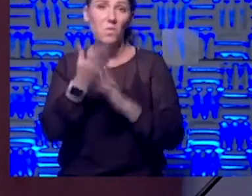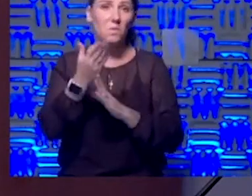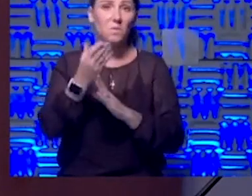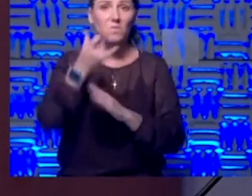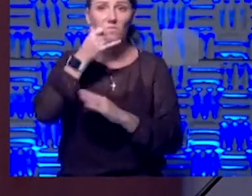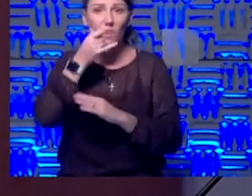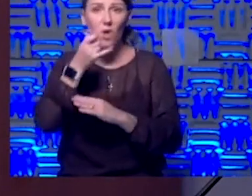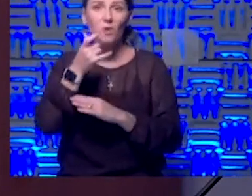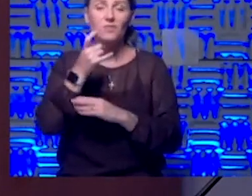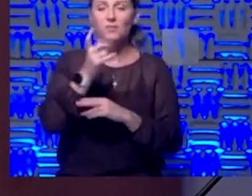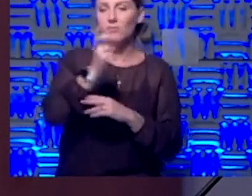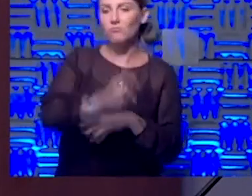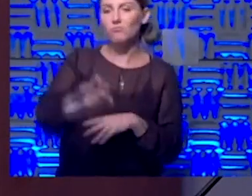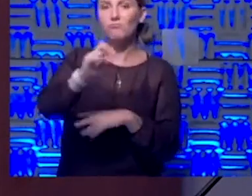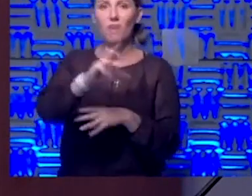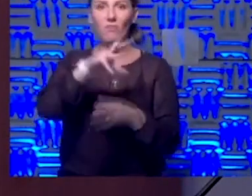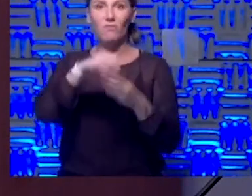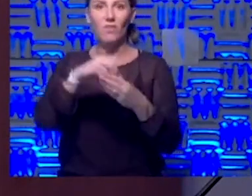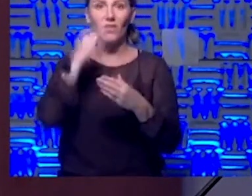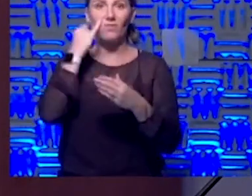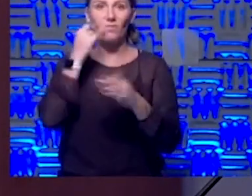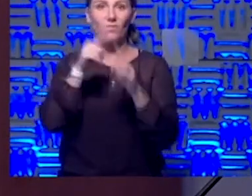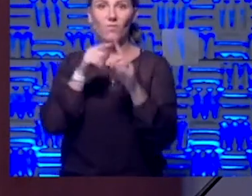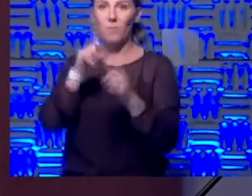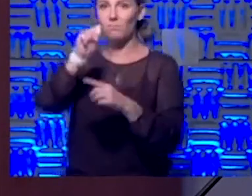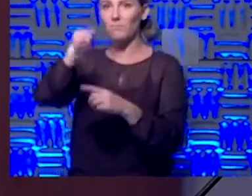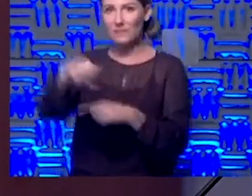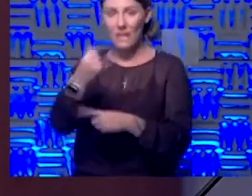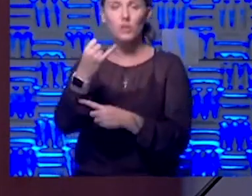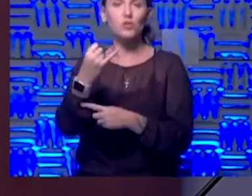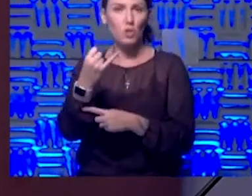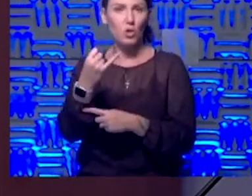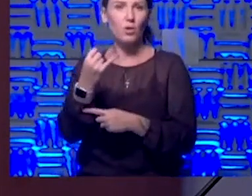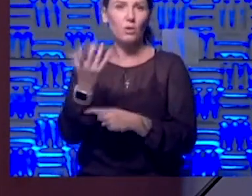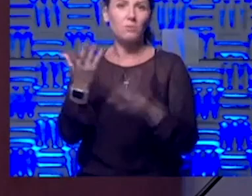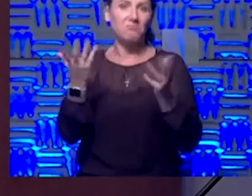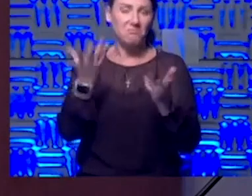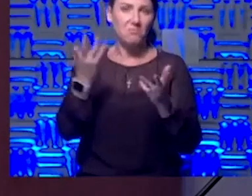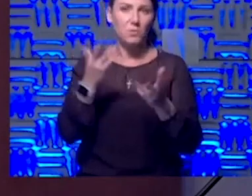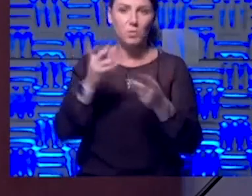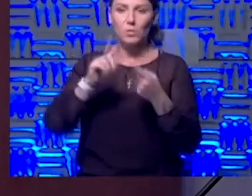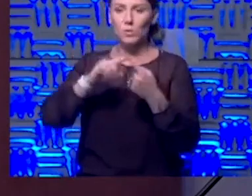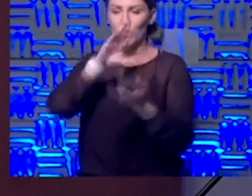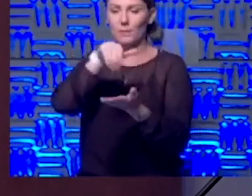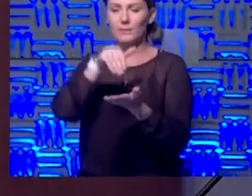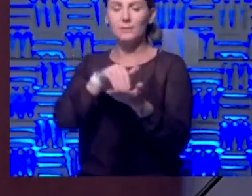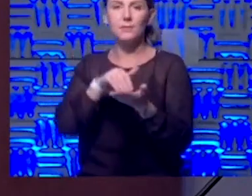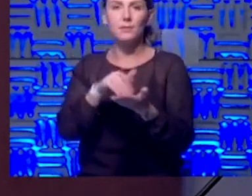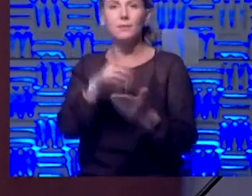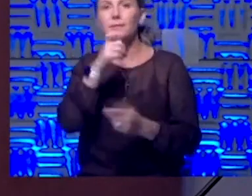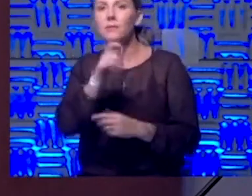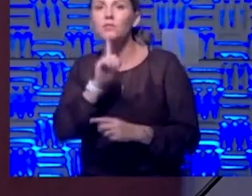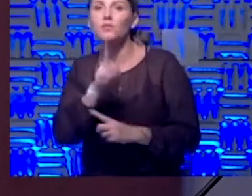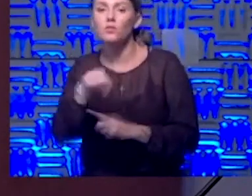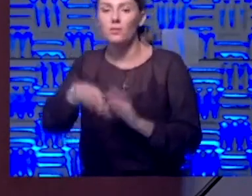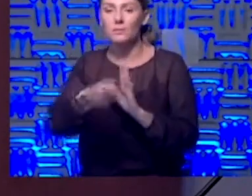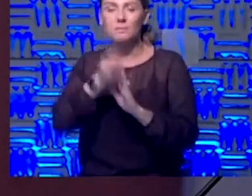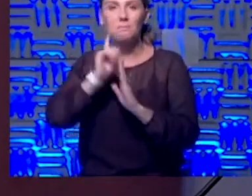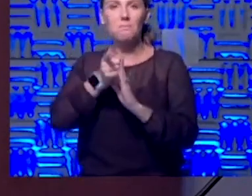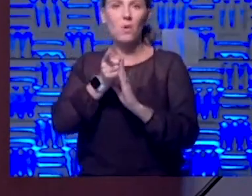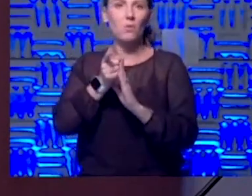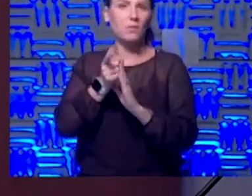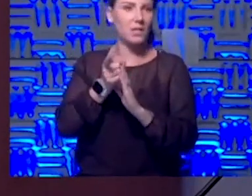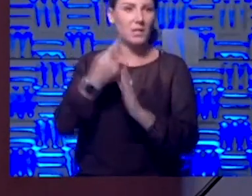so there is some travel that's going to be involved if you're coming from St. Joe, uh, to our center. Um, we're not sure at this point if we'd